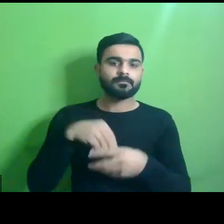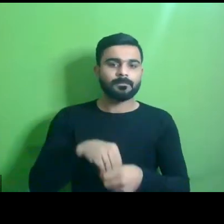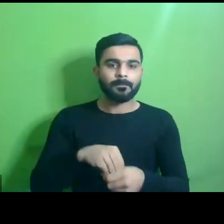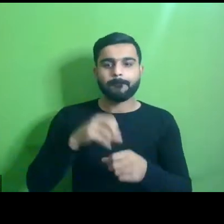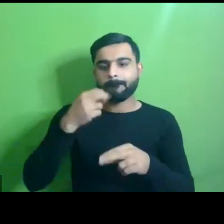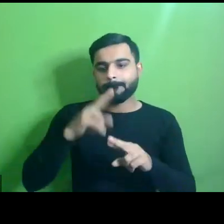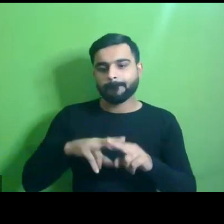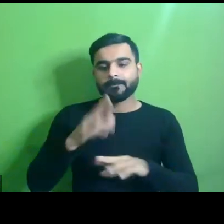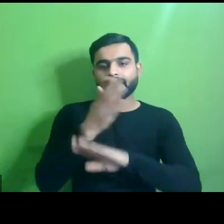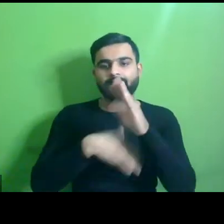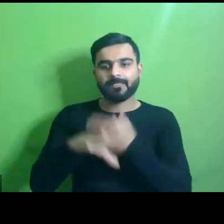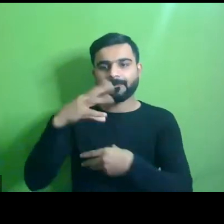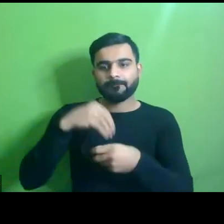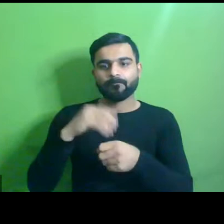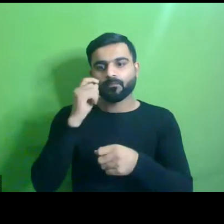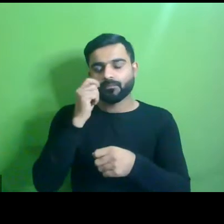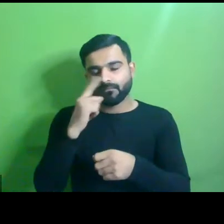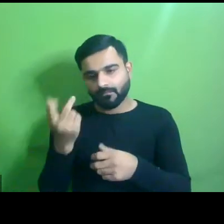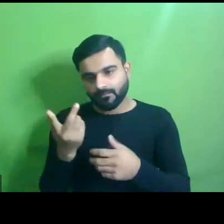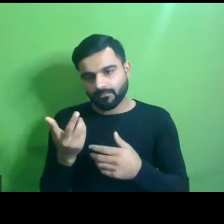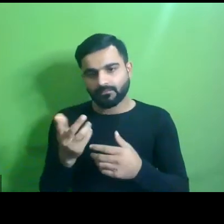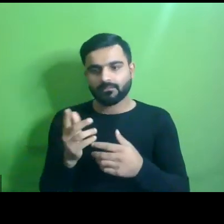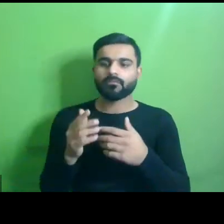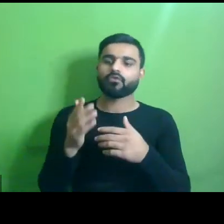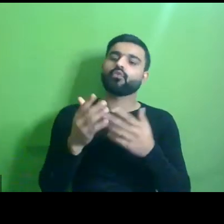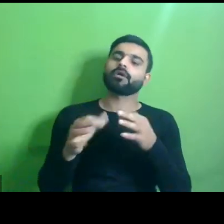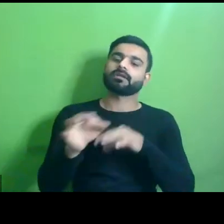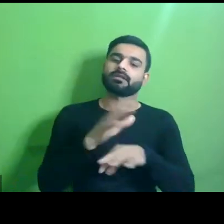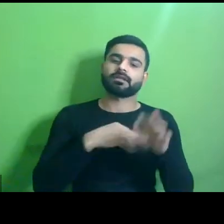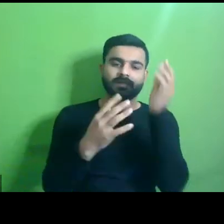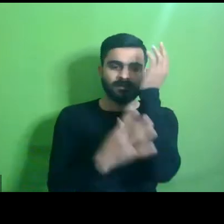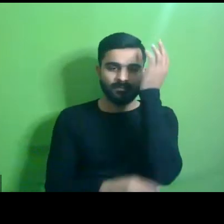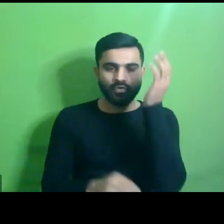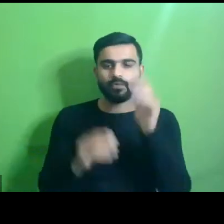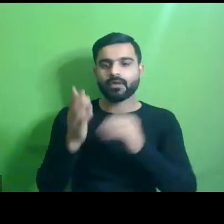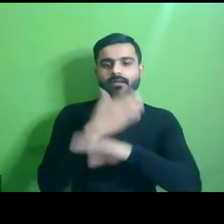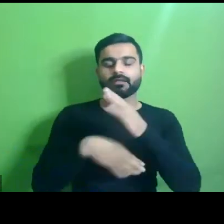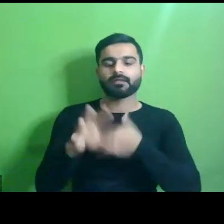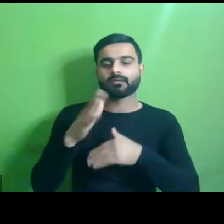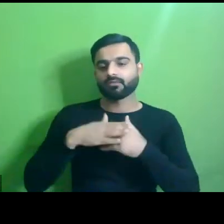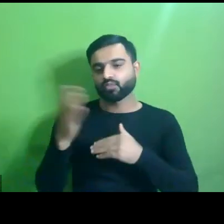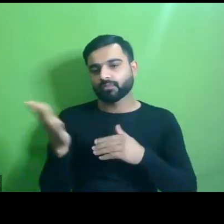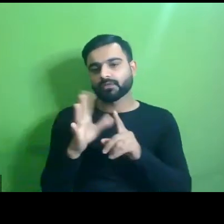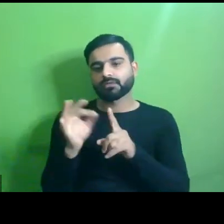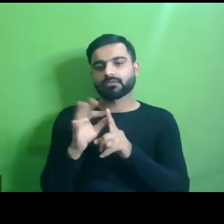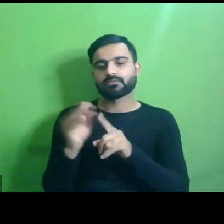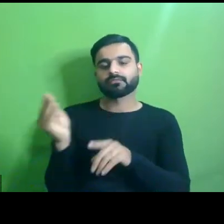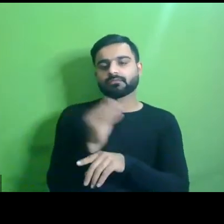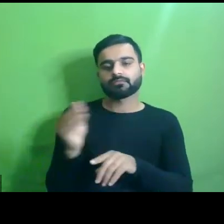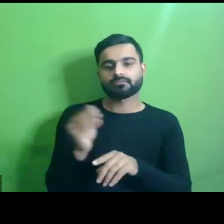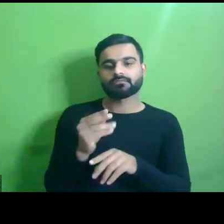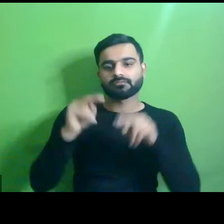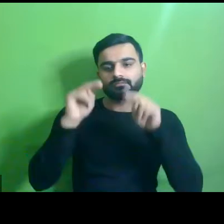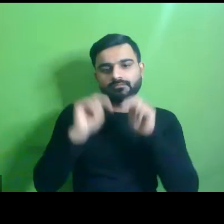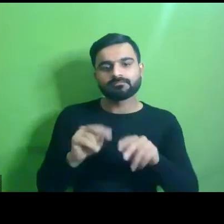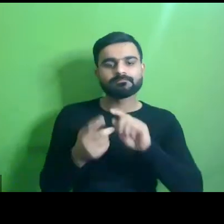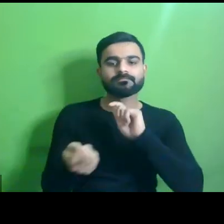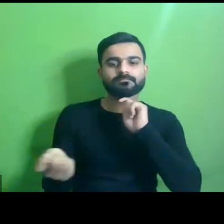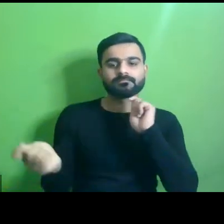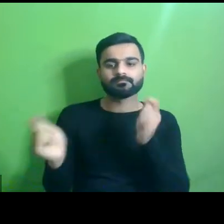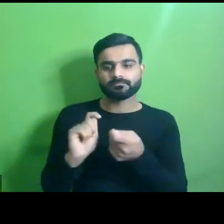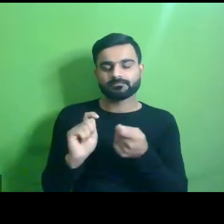let's say disability and gender or gender and urban poor or disability and urban poor there's something which which needs to be uh